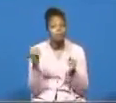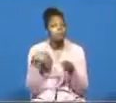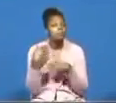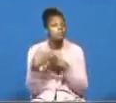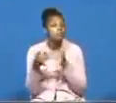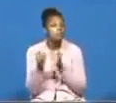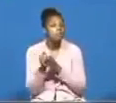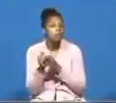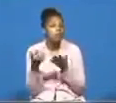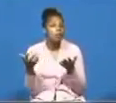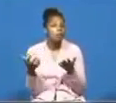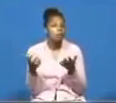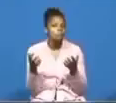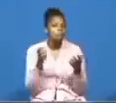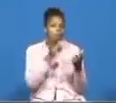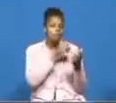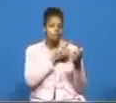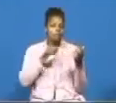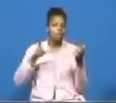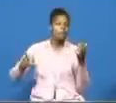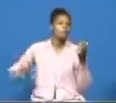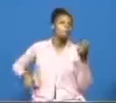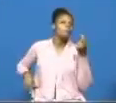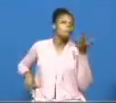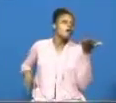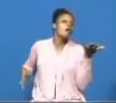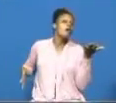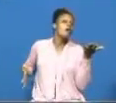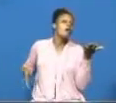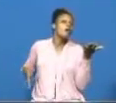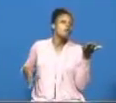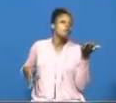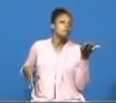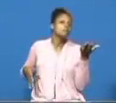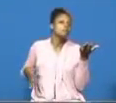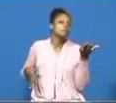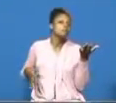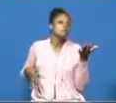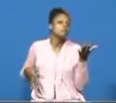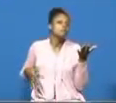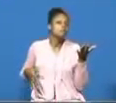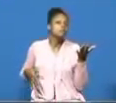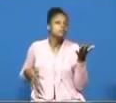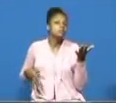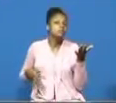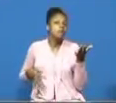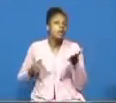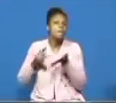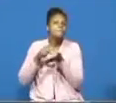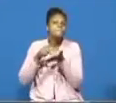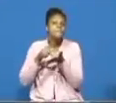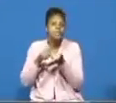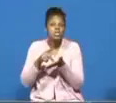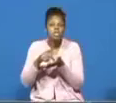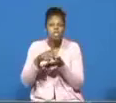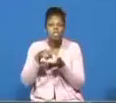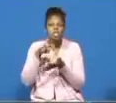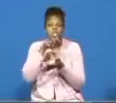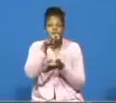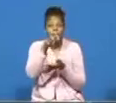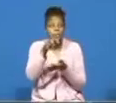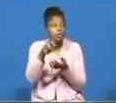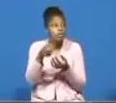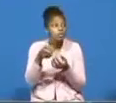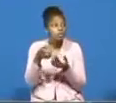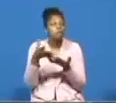and the lord sent what fiery fiery serpents among the